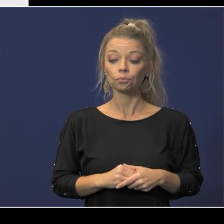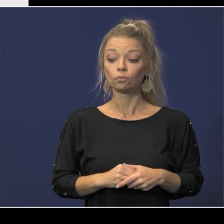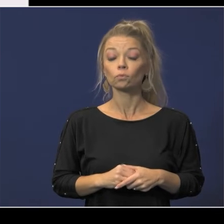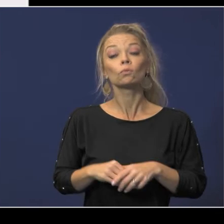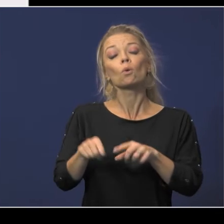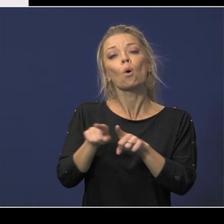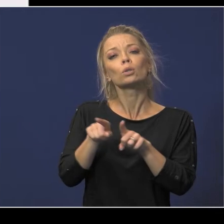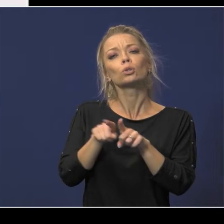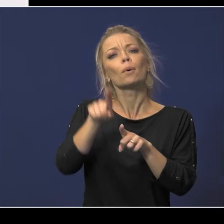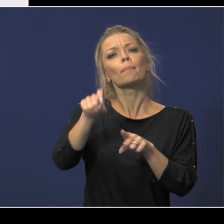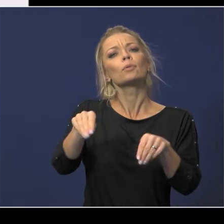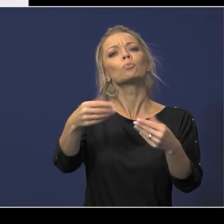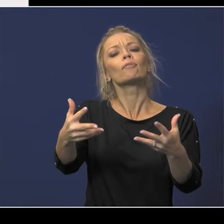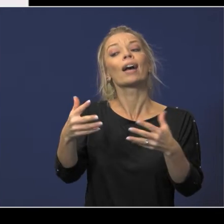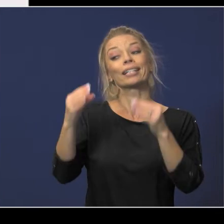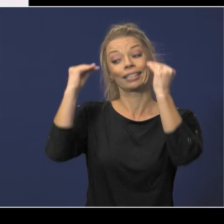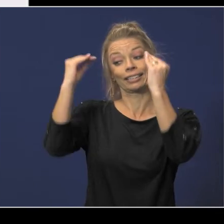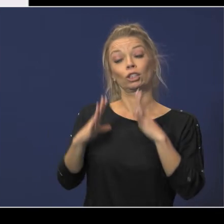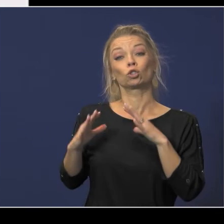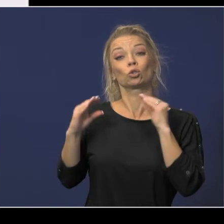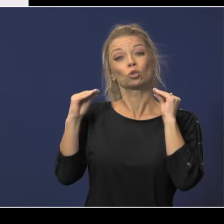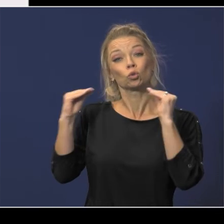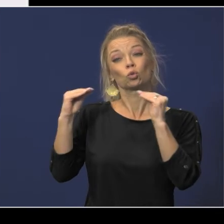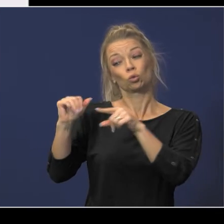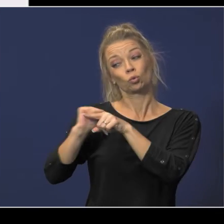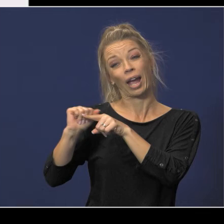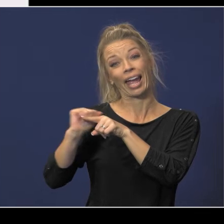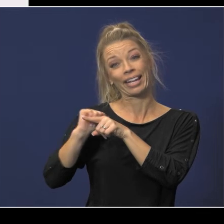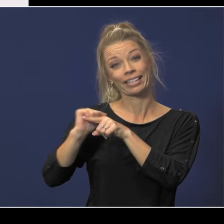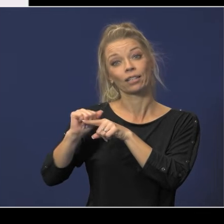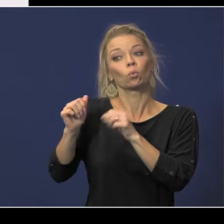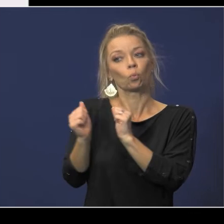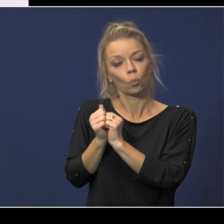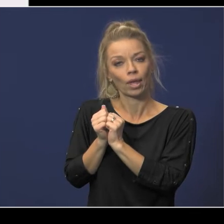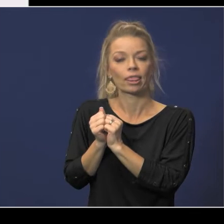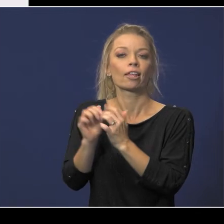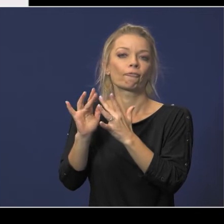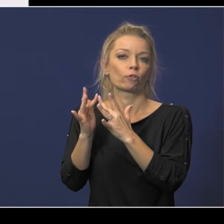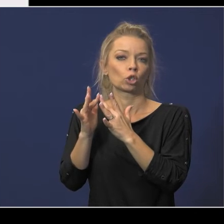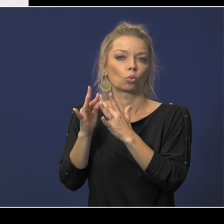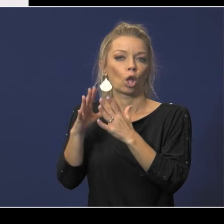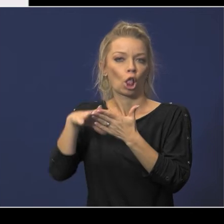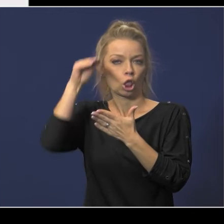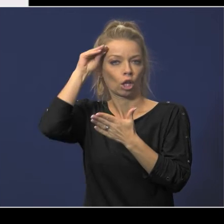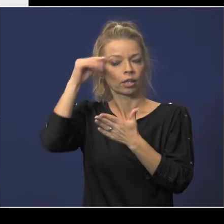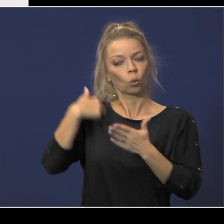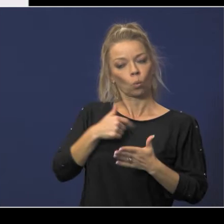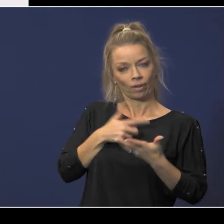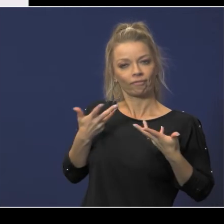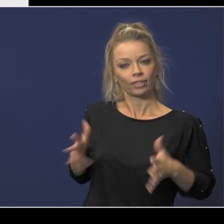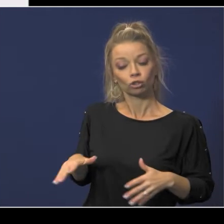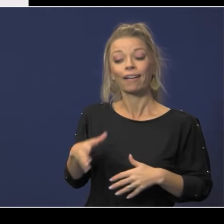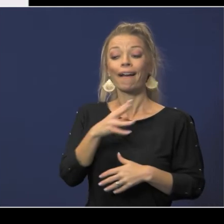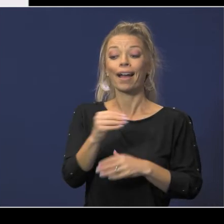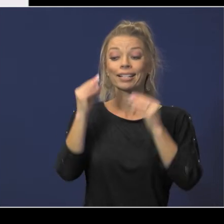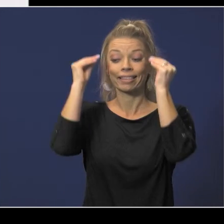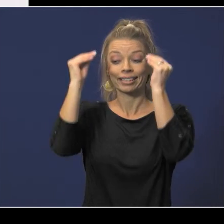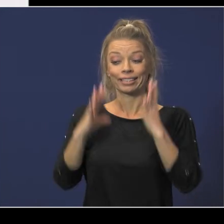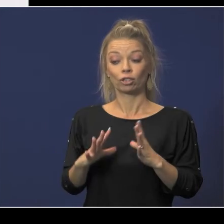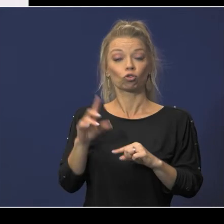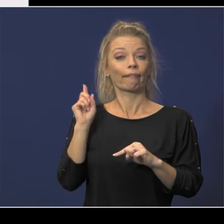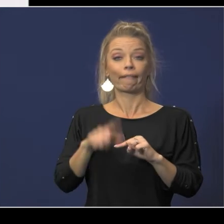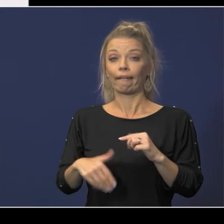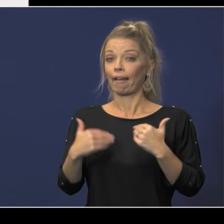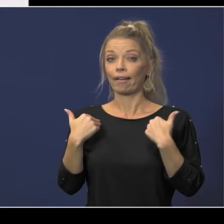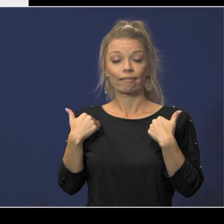must provide teachers with training on virtual learning which we've also done and a teacher can cannot have